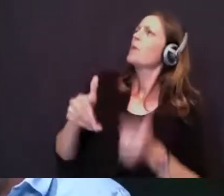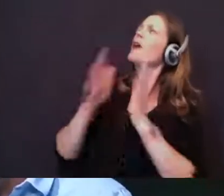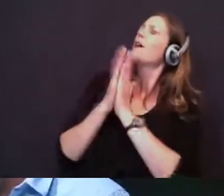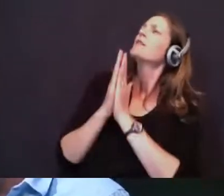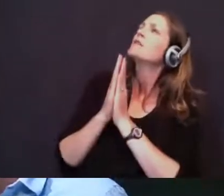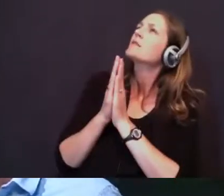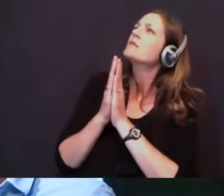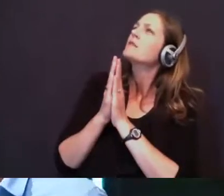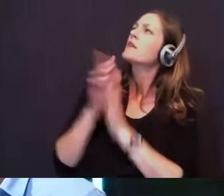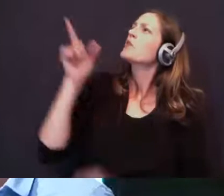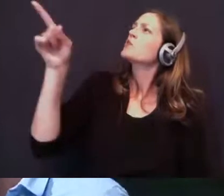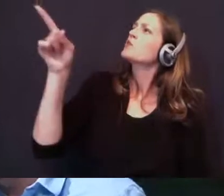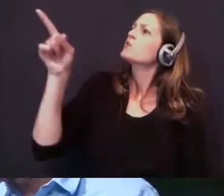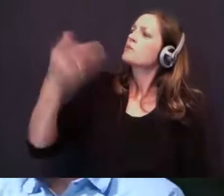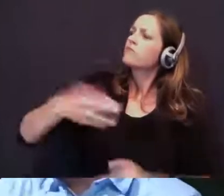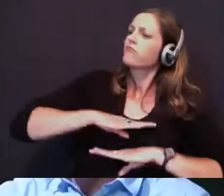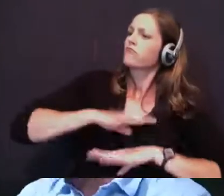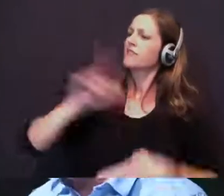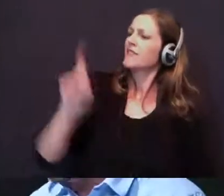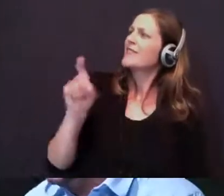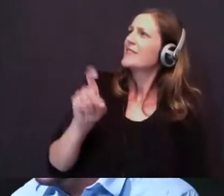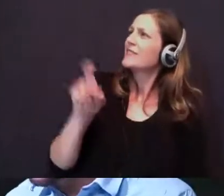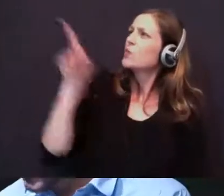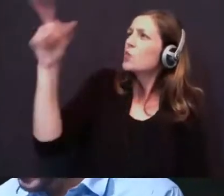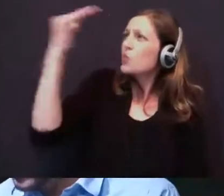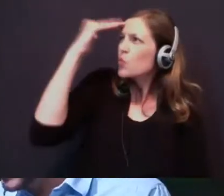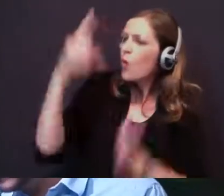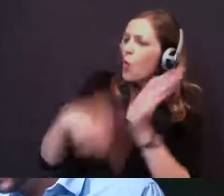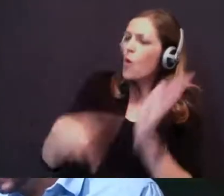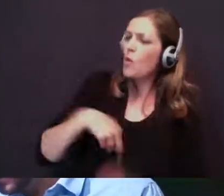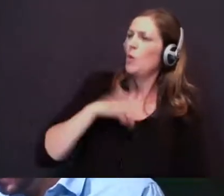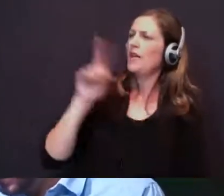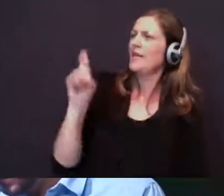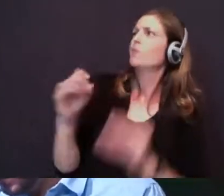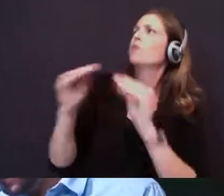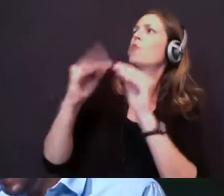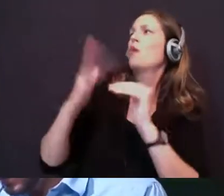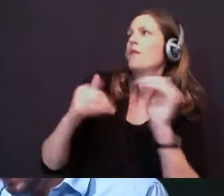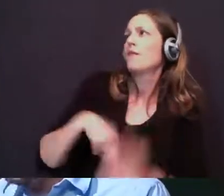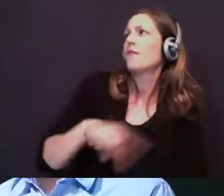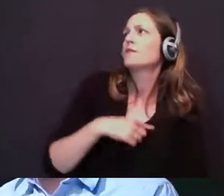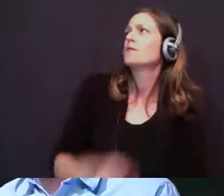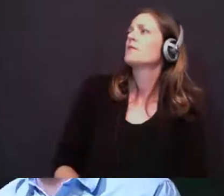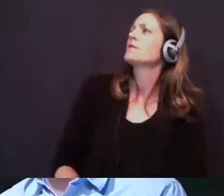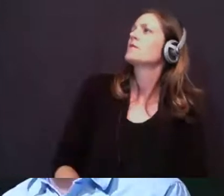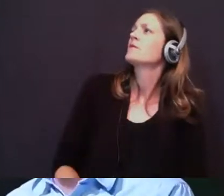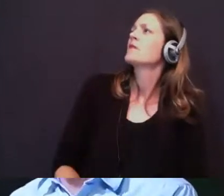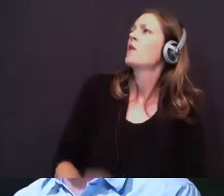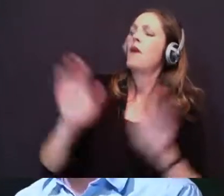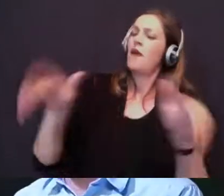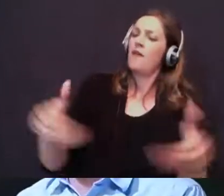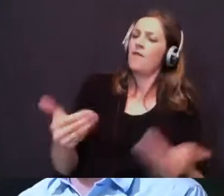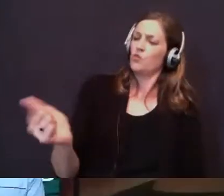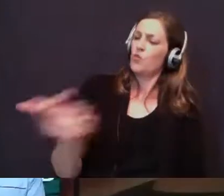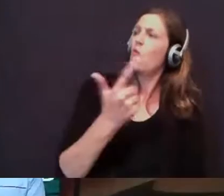meet needs because you know what we need more so than we do. so I invite you all to